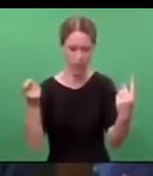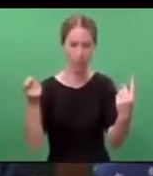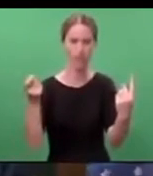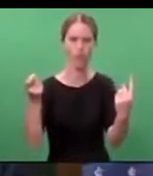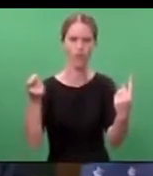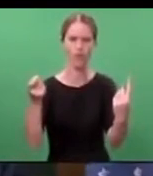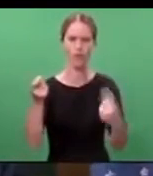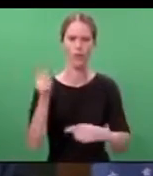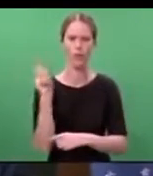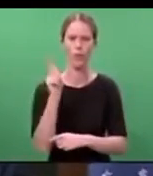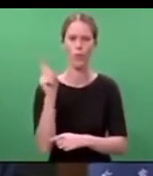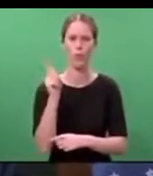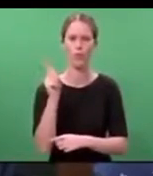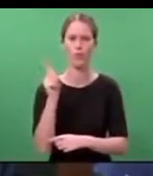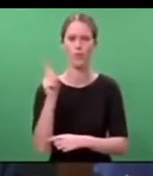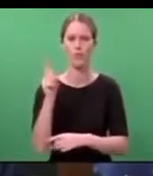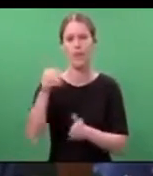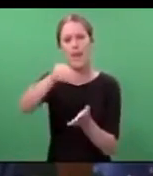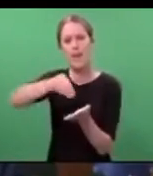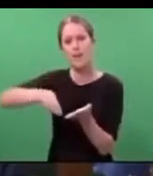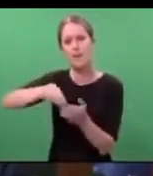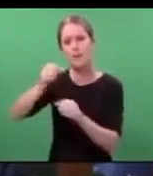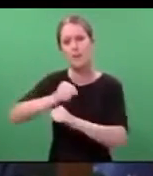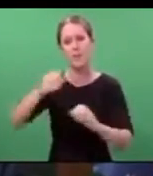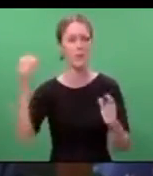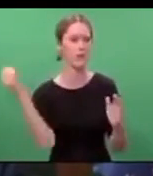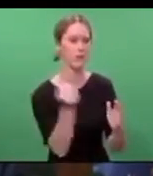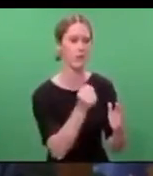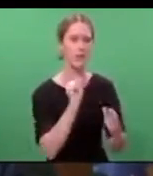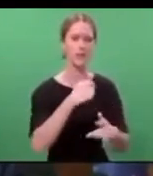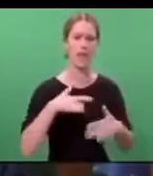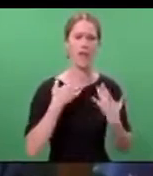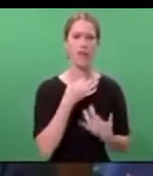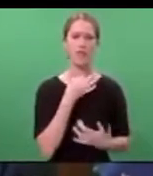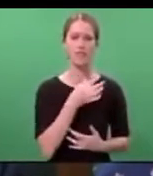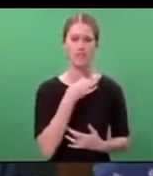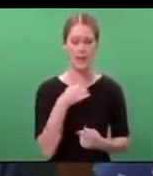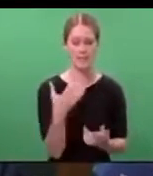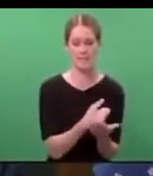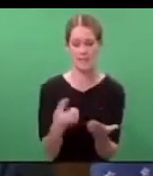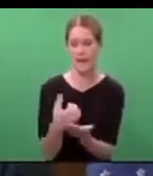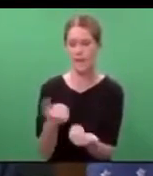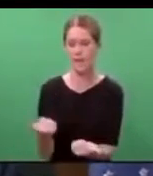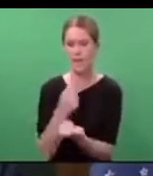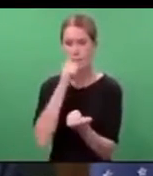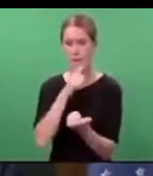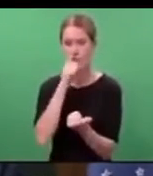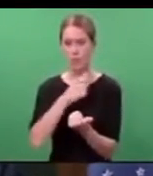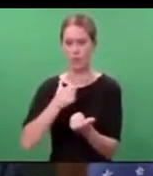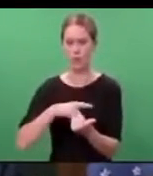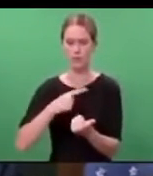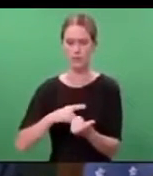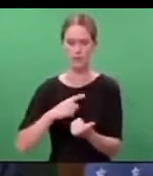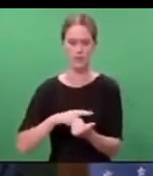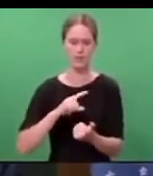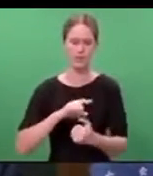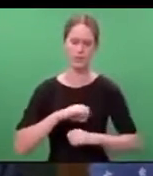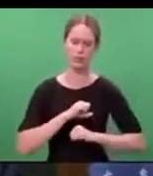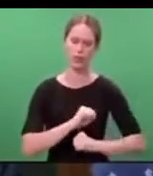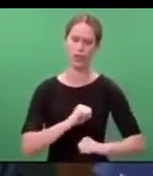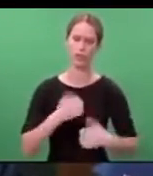a simple FPOS machine. He risked his life and no doubt saved many with his selfless bravery.